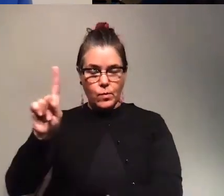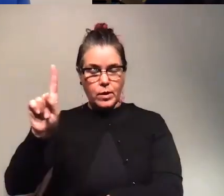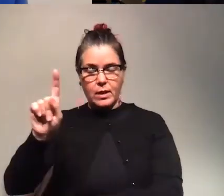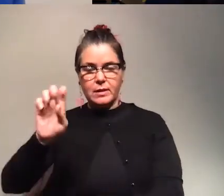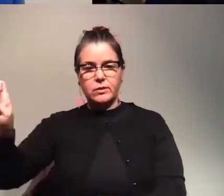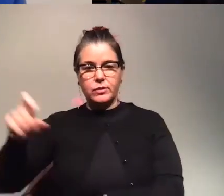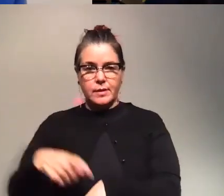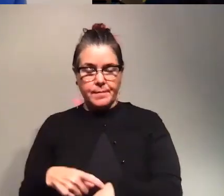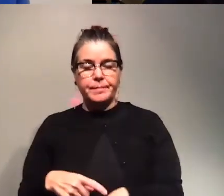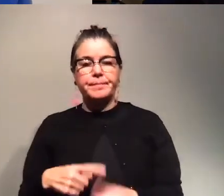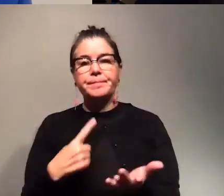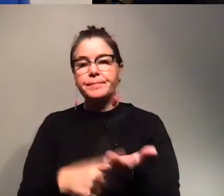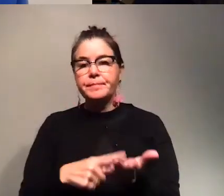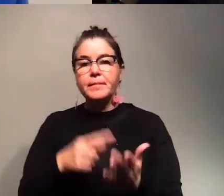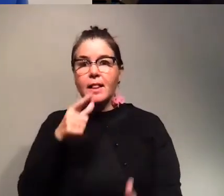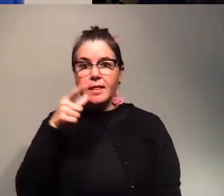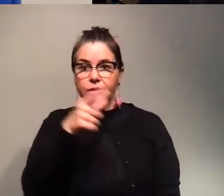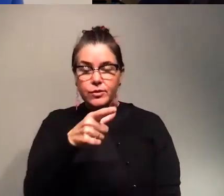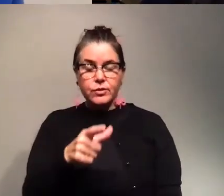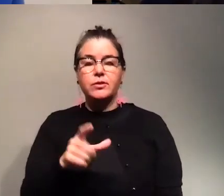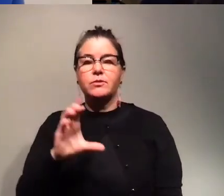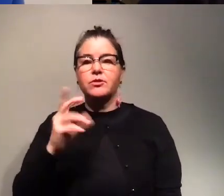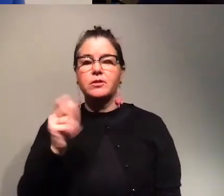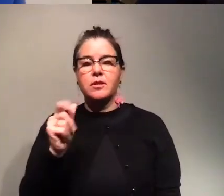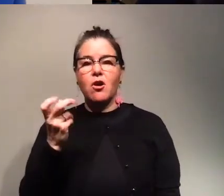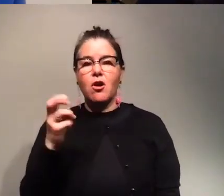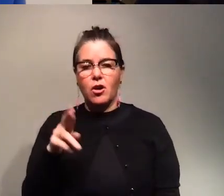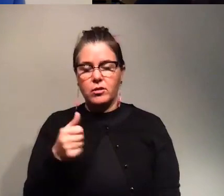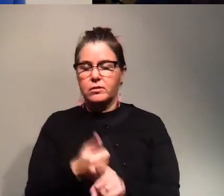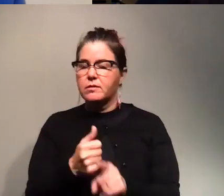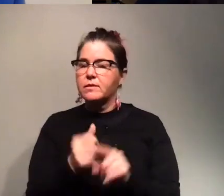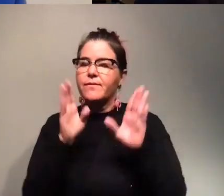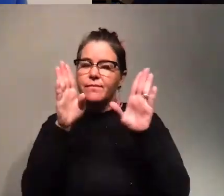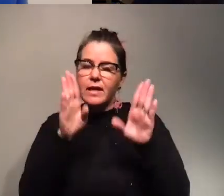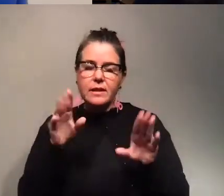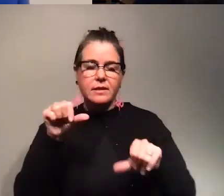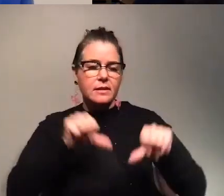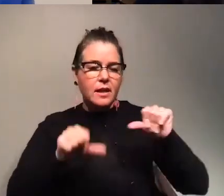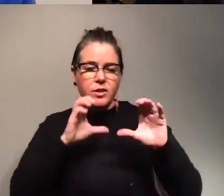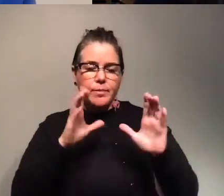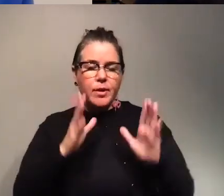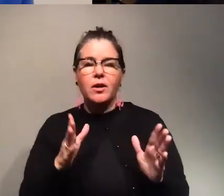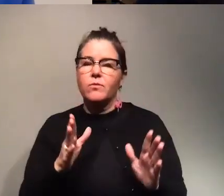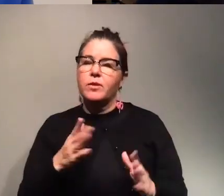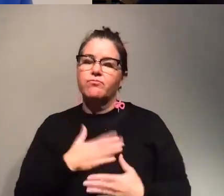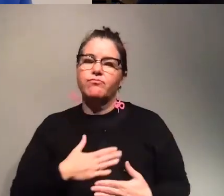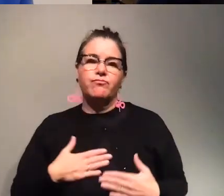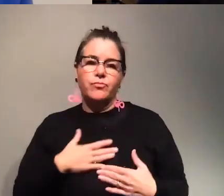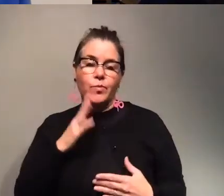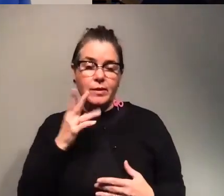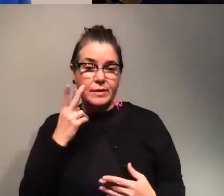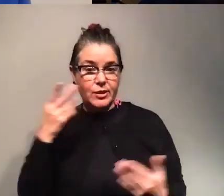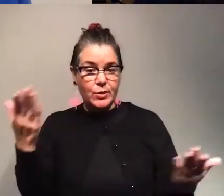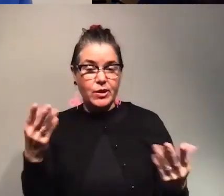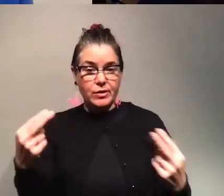we're going to be talking about lizards with chelsea connor who is a fantastic science communicator it's going to be a delightful time we hope to see you all here